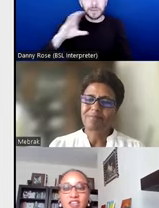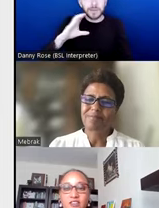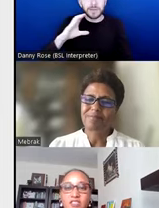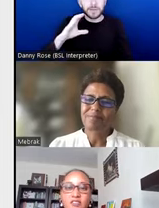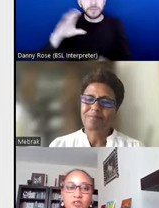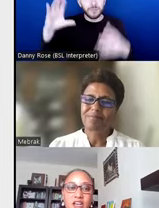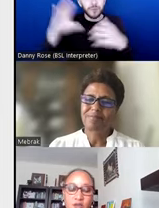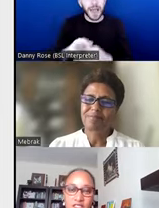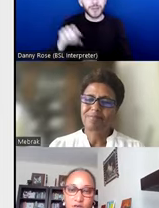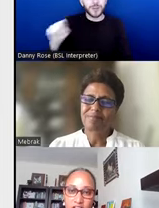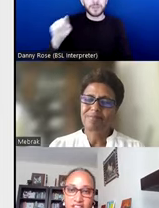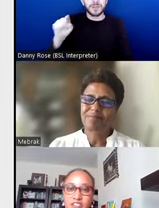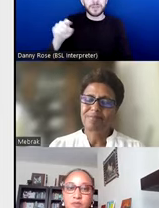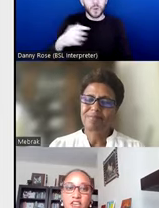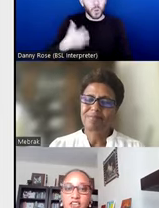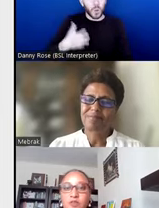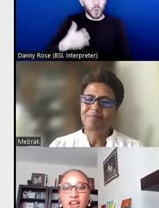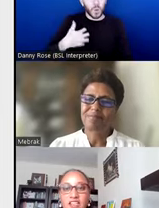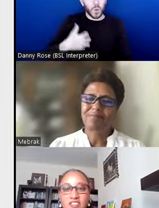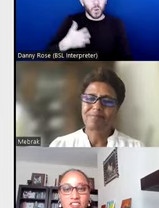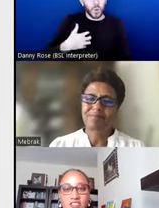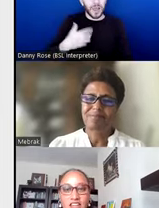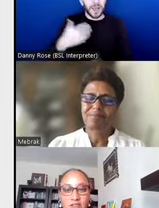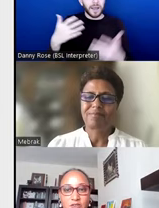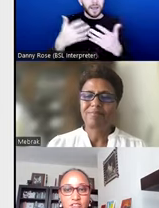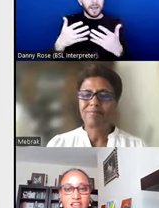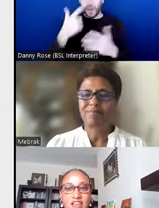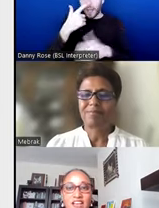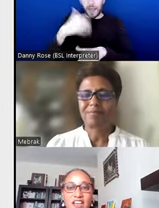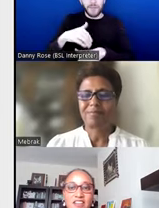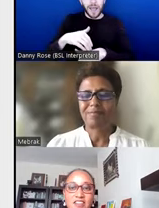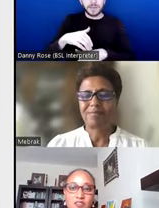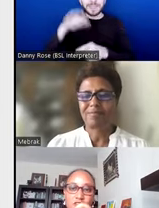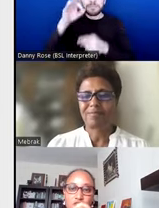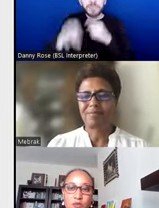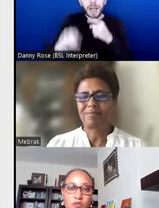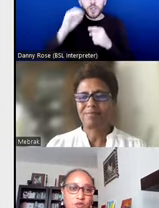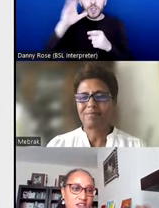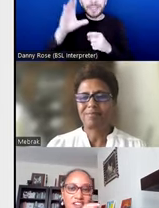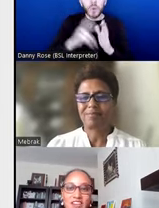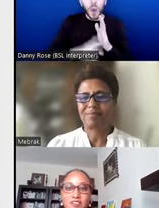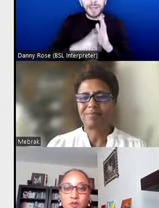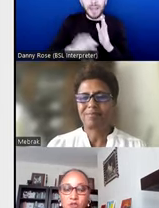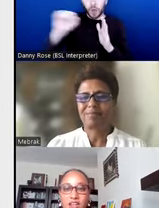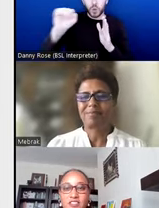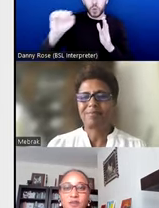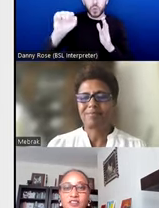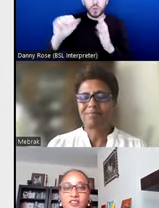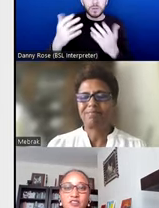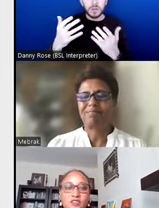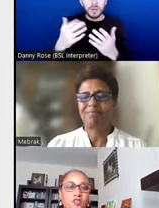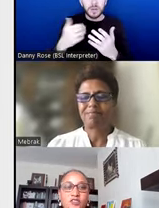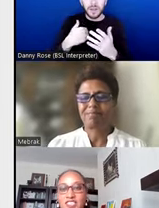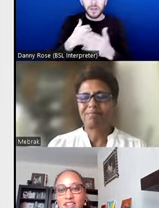it's really interesting to see how it's affecting specialist organizations like yours, and you know, the drop of here and there small grants,